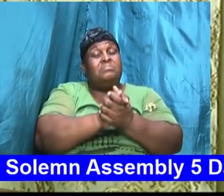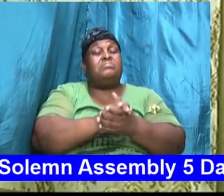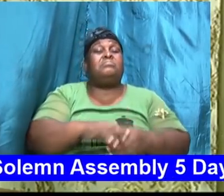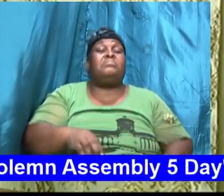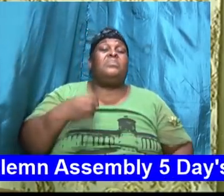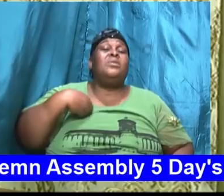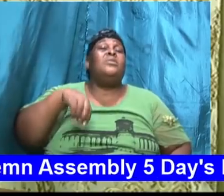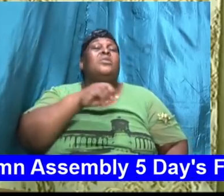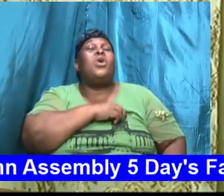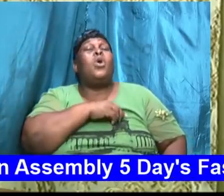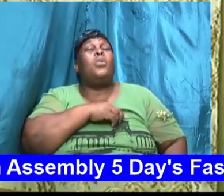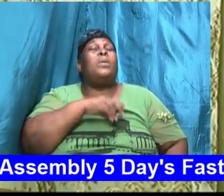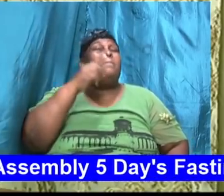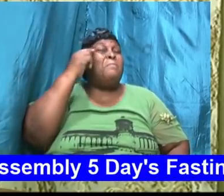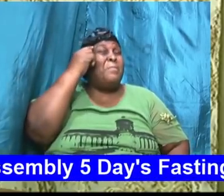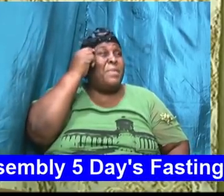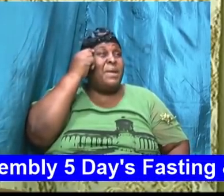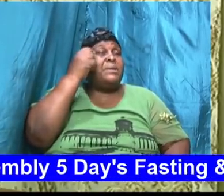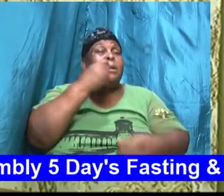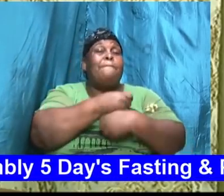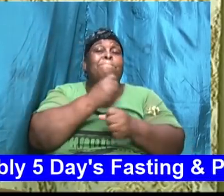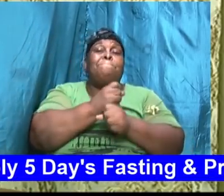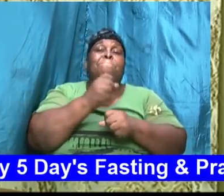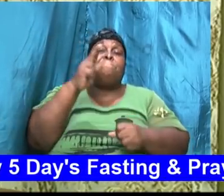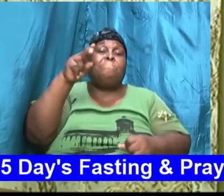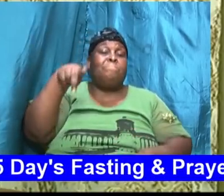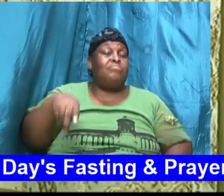our minds are already made up